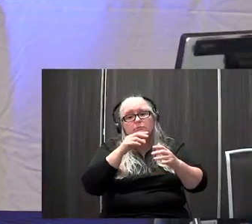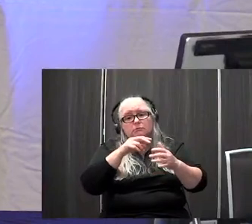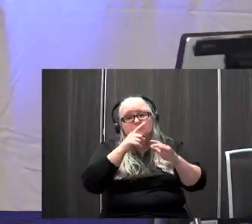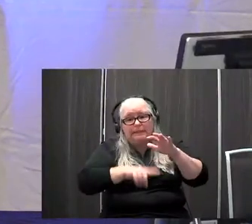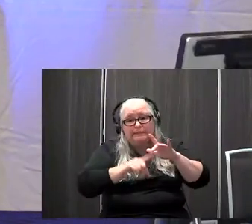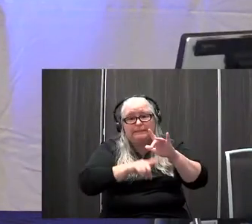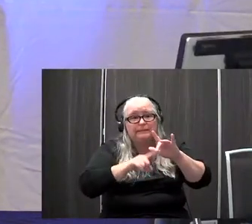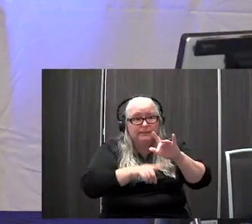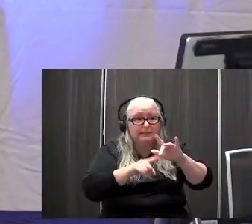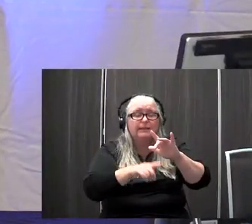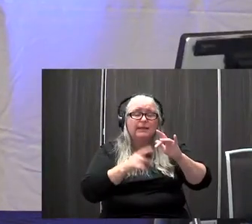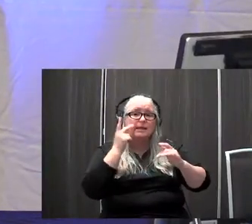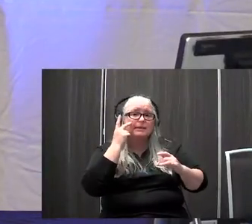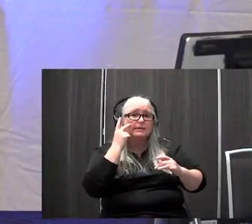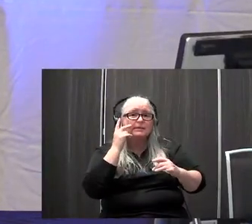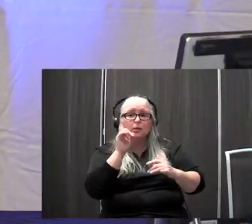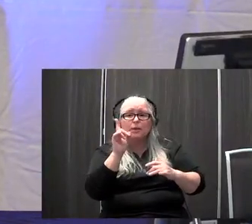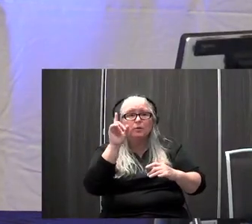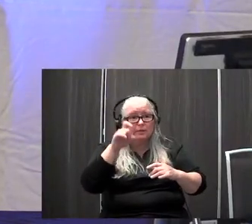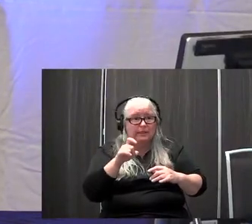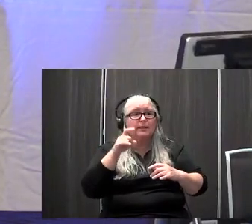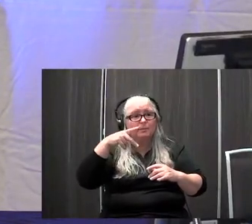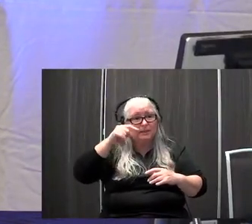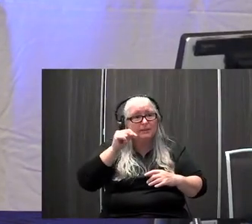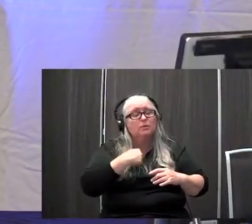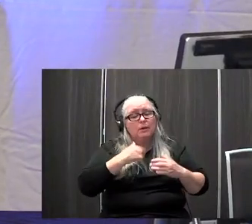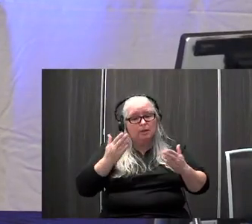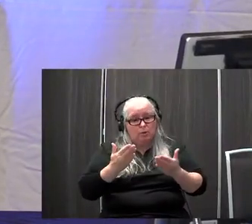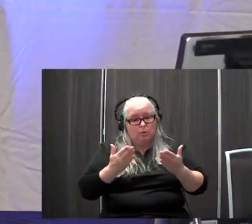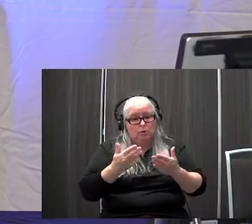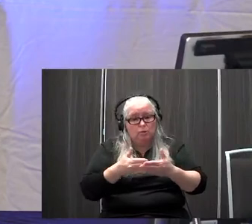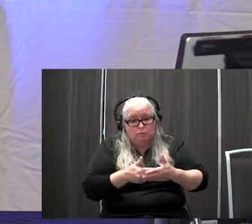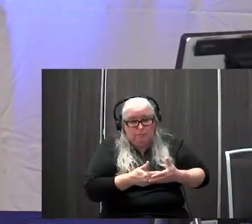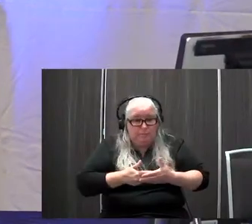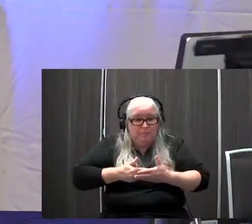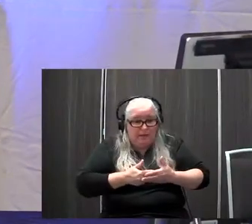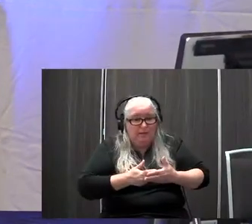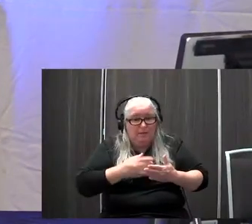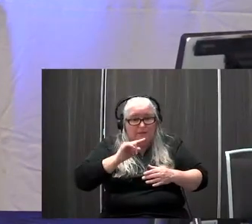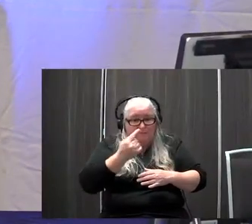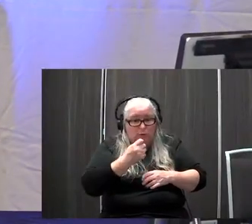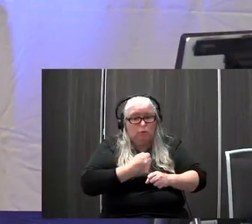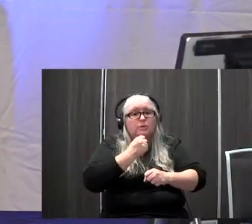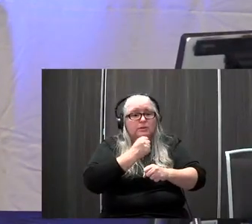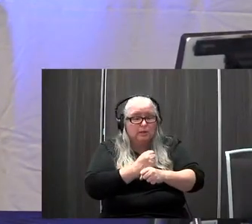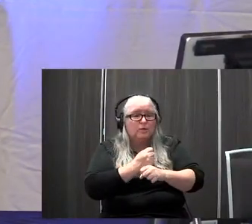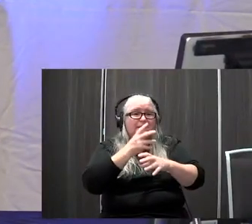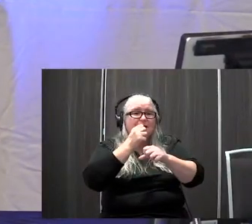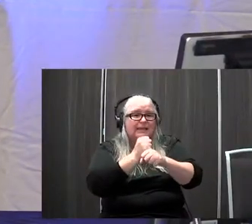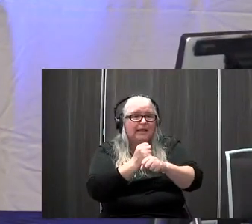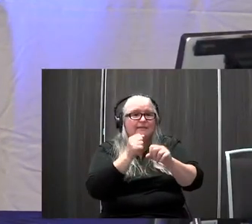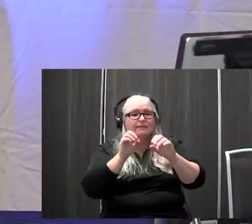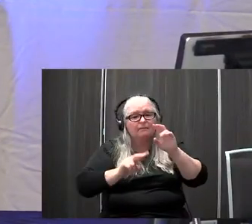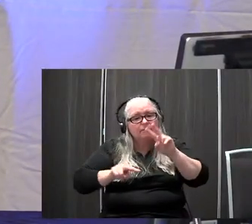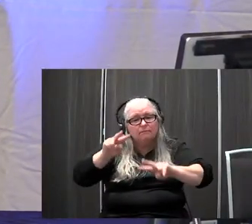more vestibular specific PT. So I, I encourage during infancy, um, you know, really during that first year to at get the baseline evaluation.